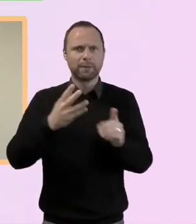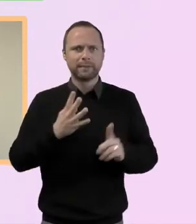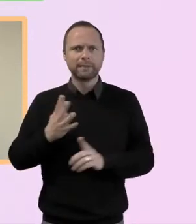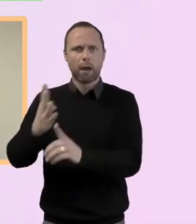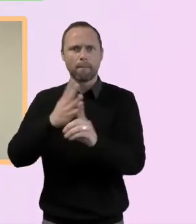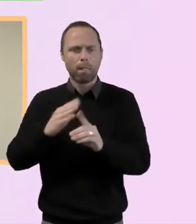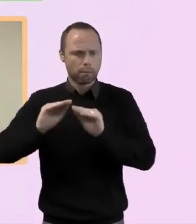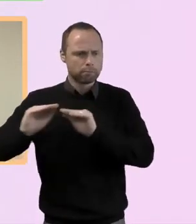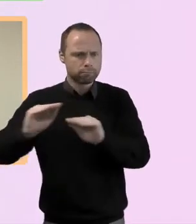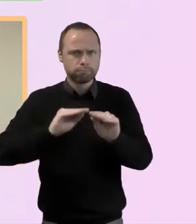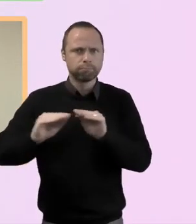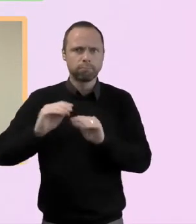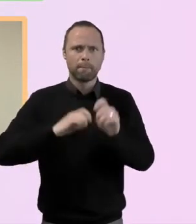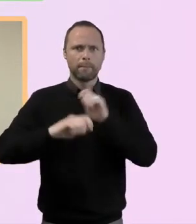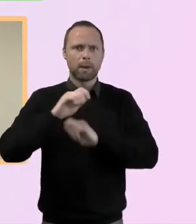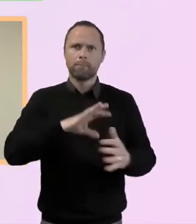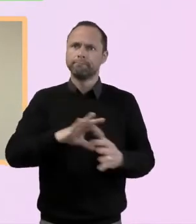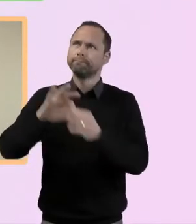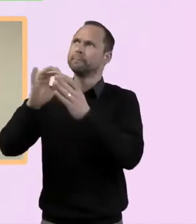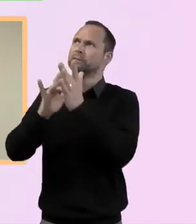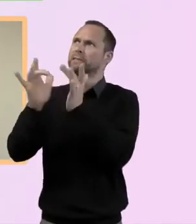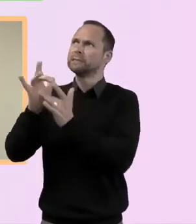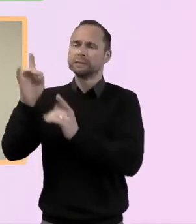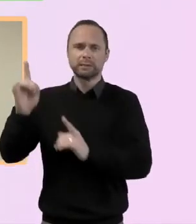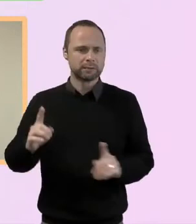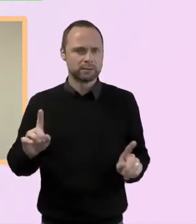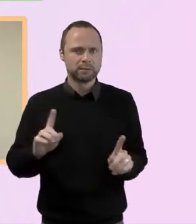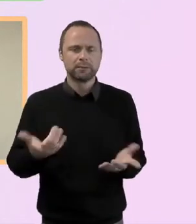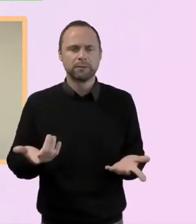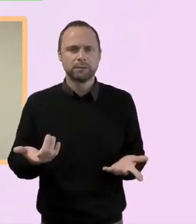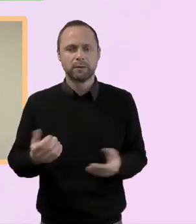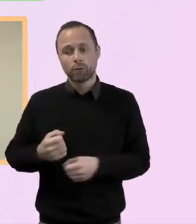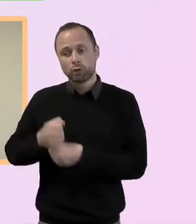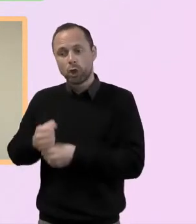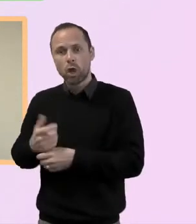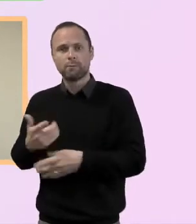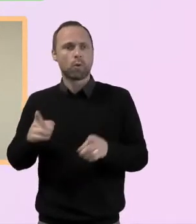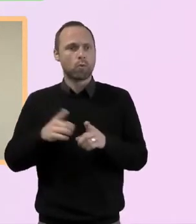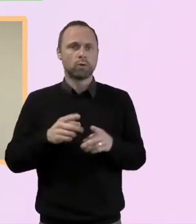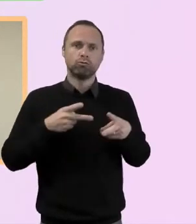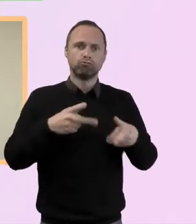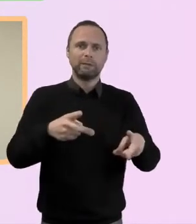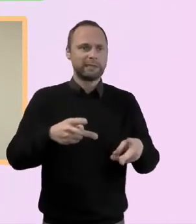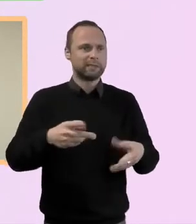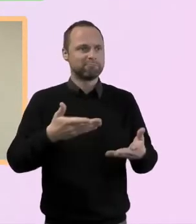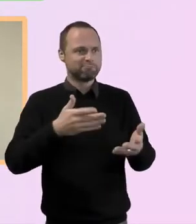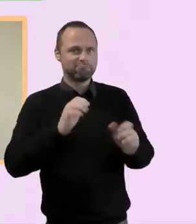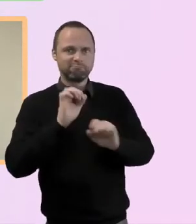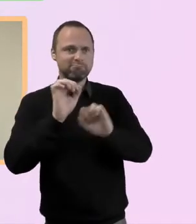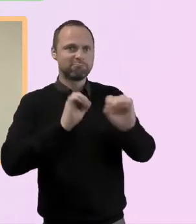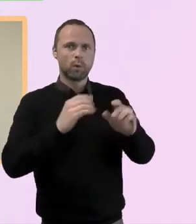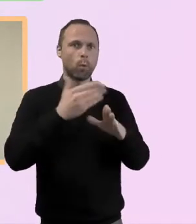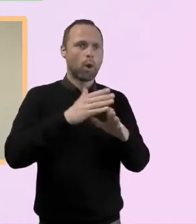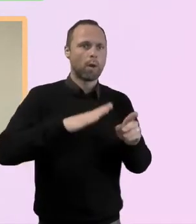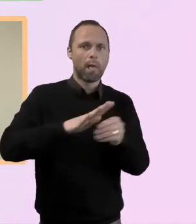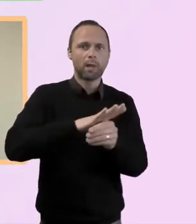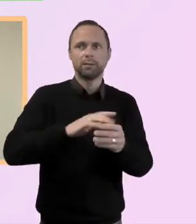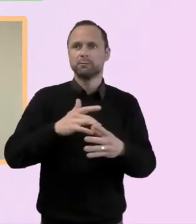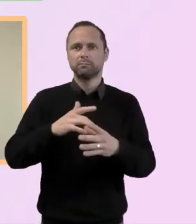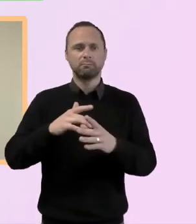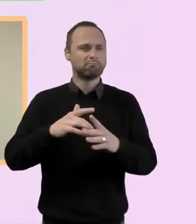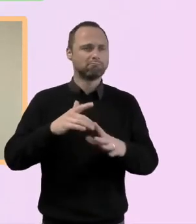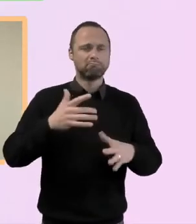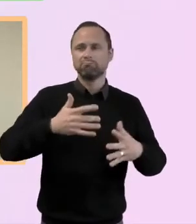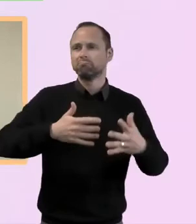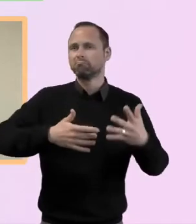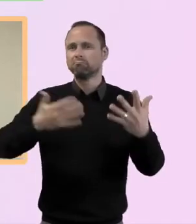not just good discipleships and disciples in the church, but disciples on their streets, in their workplaces, wherever God is in their